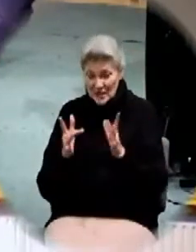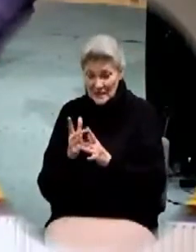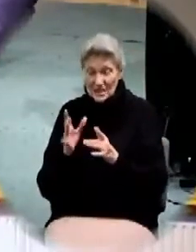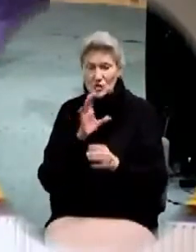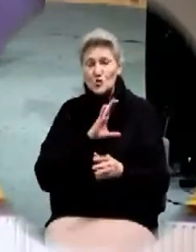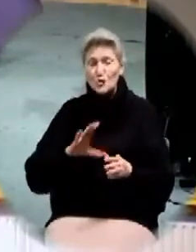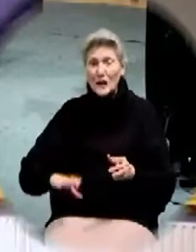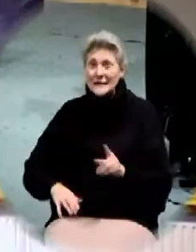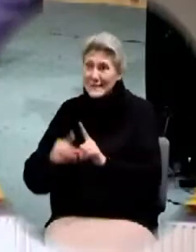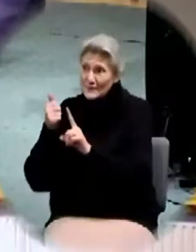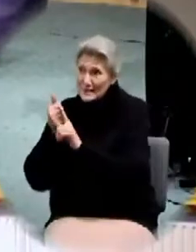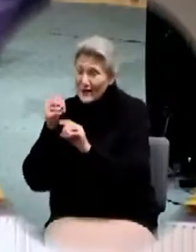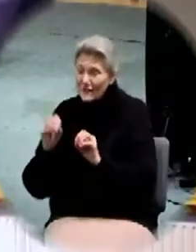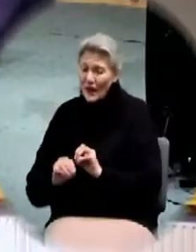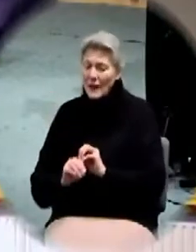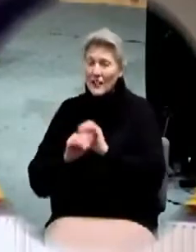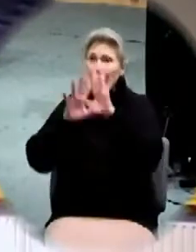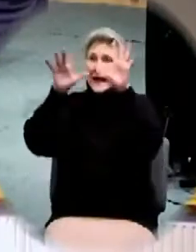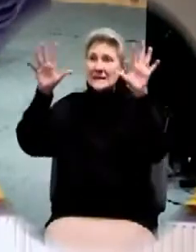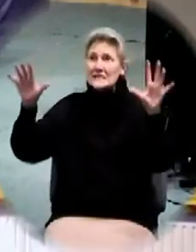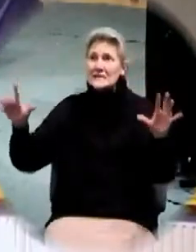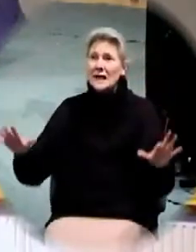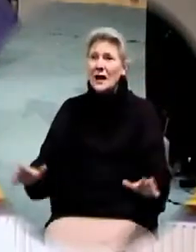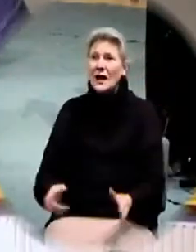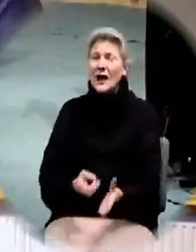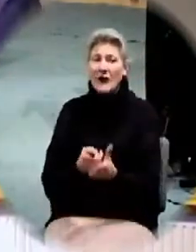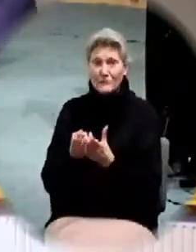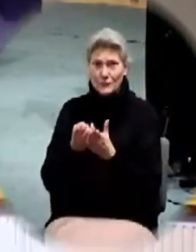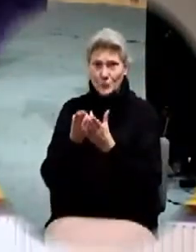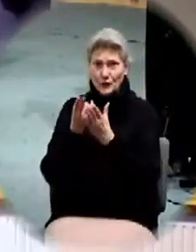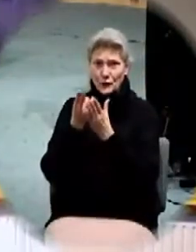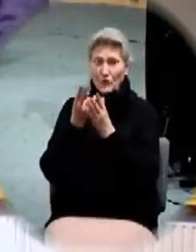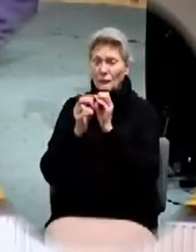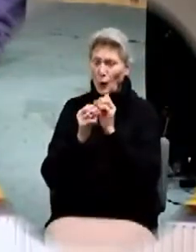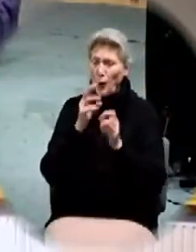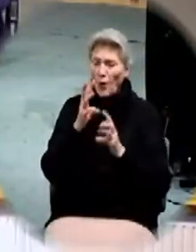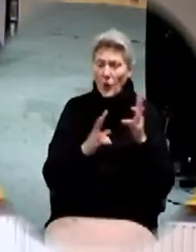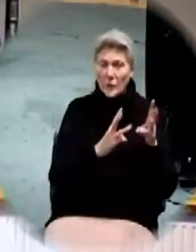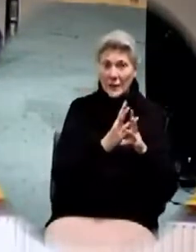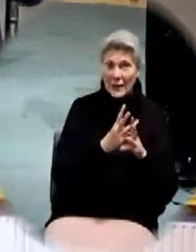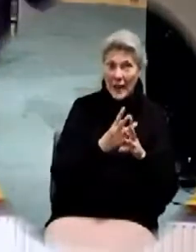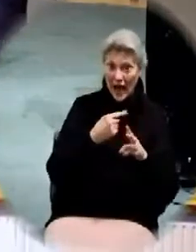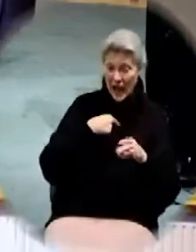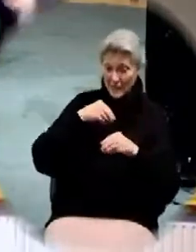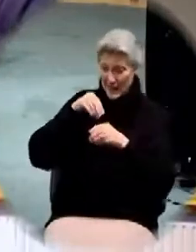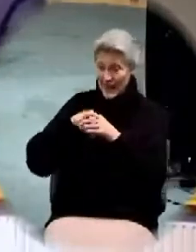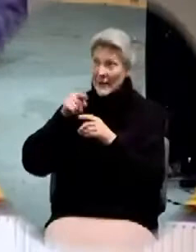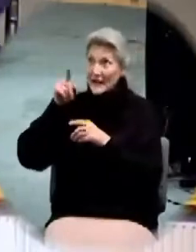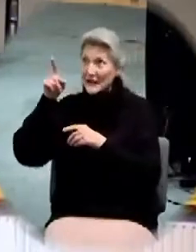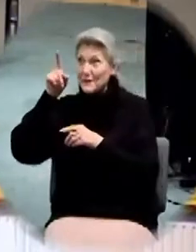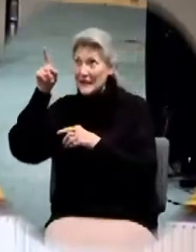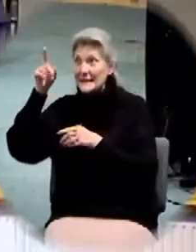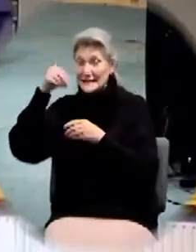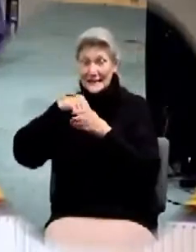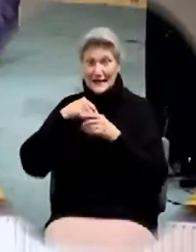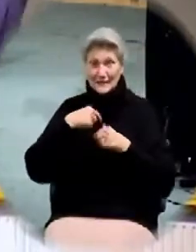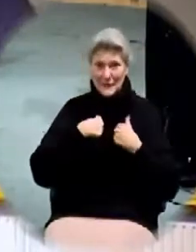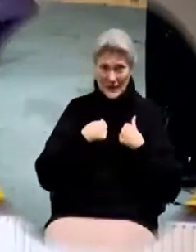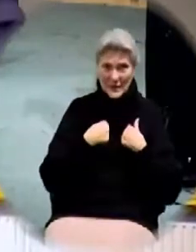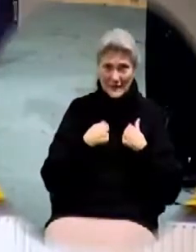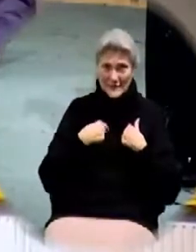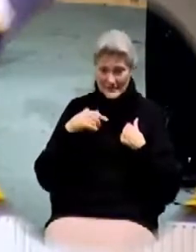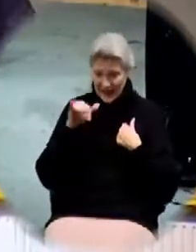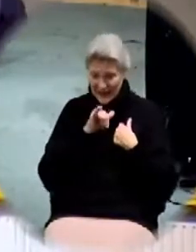Christ is the light of the world and I am in him and he is in me that means right now in this